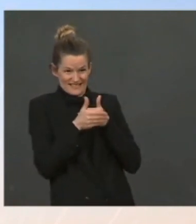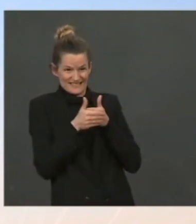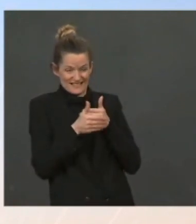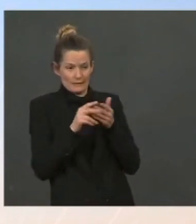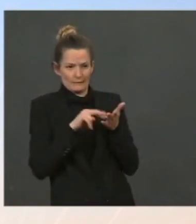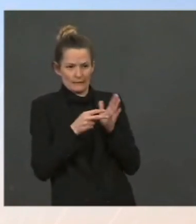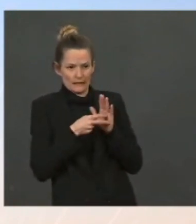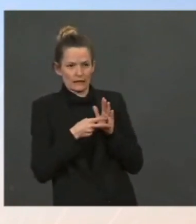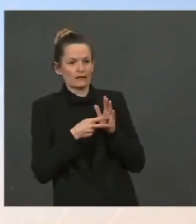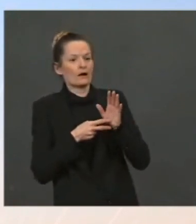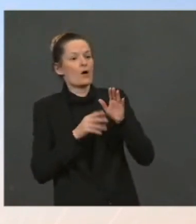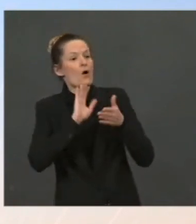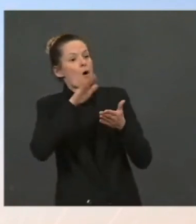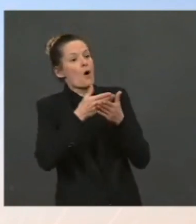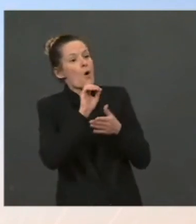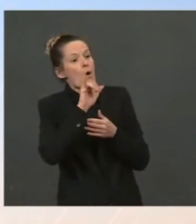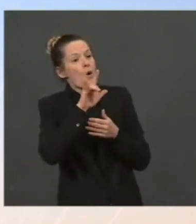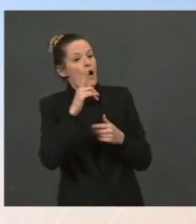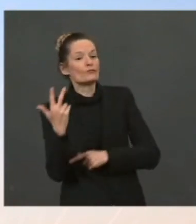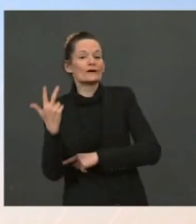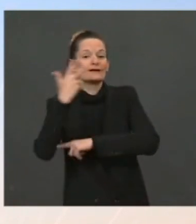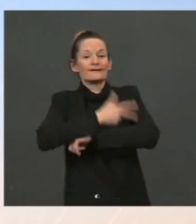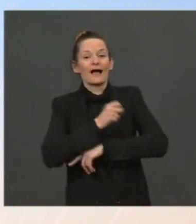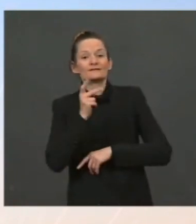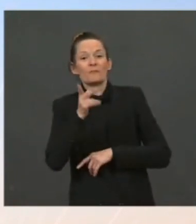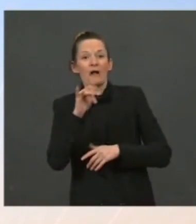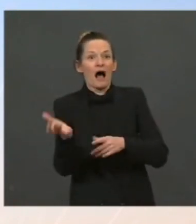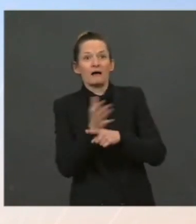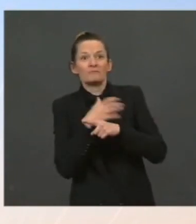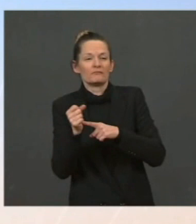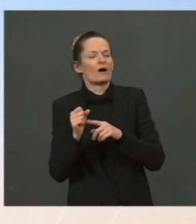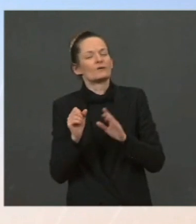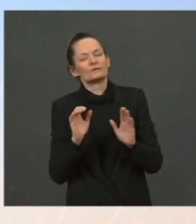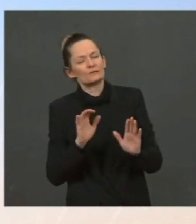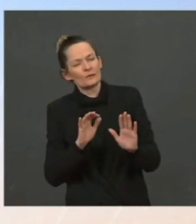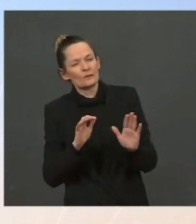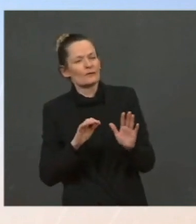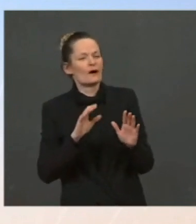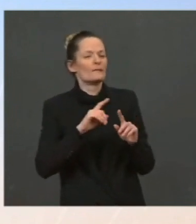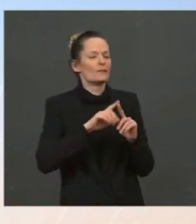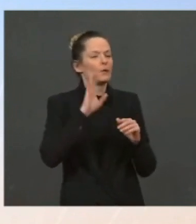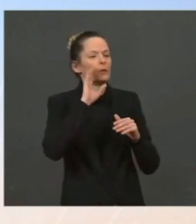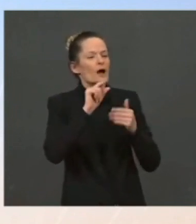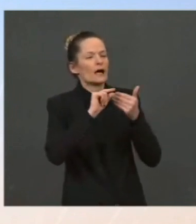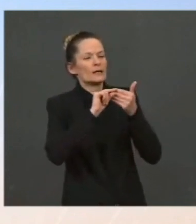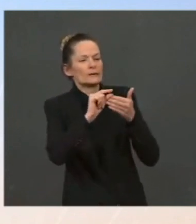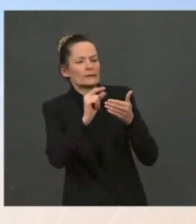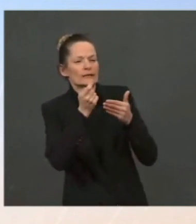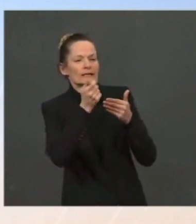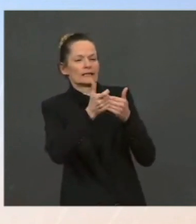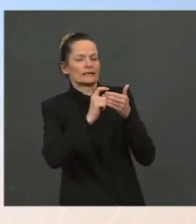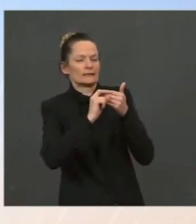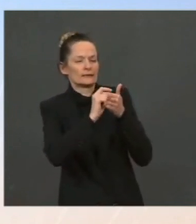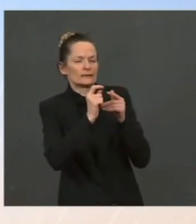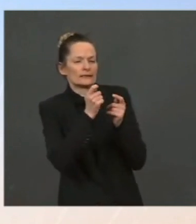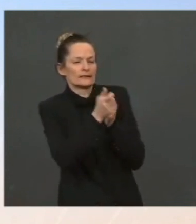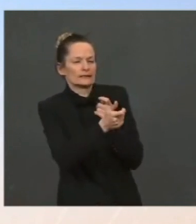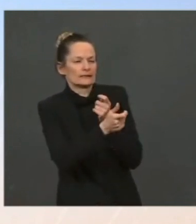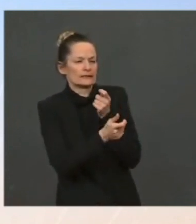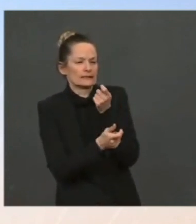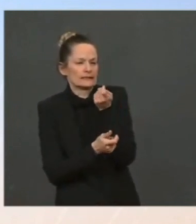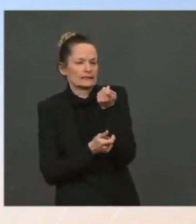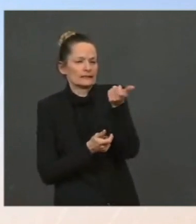oil for three days, obviously. We want to, we will be releasing it over a period of time, and we will have